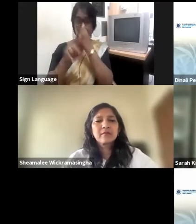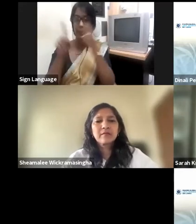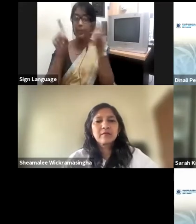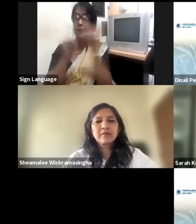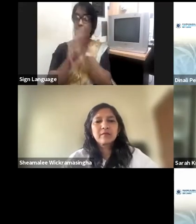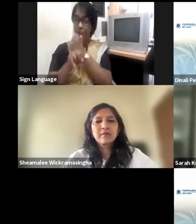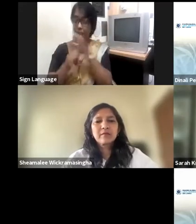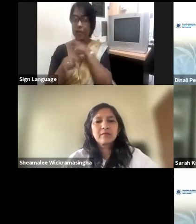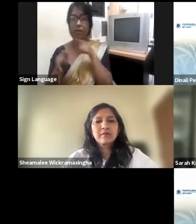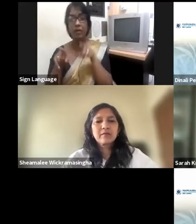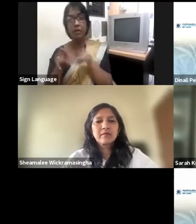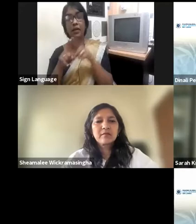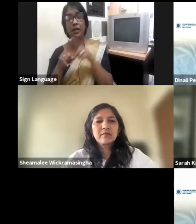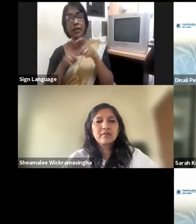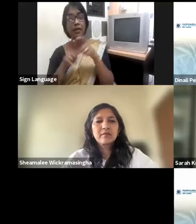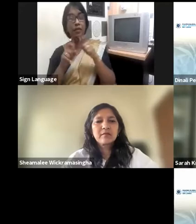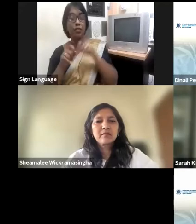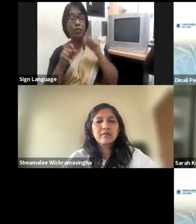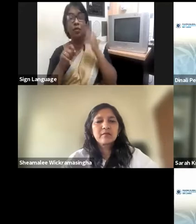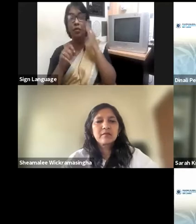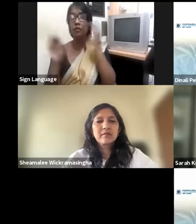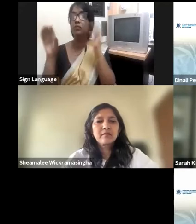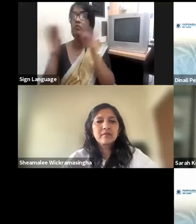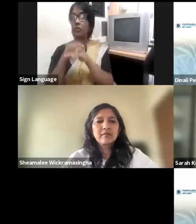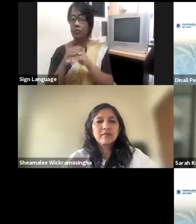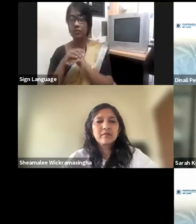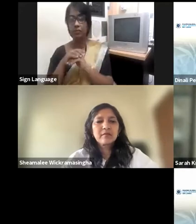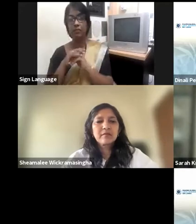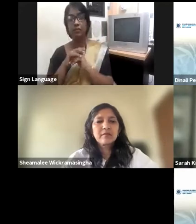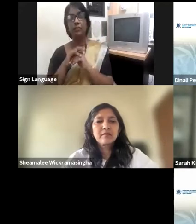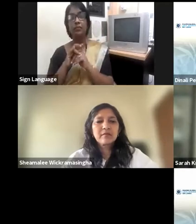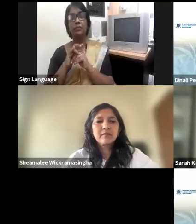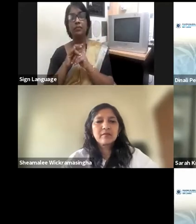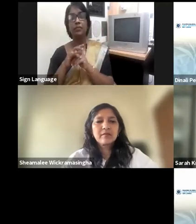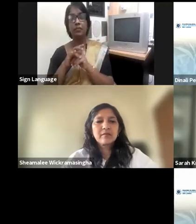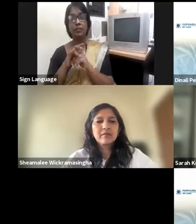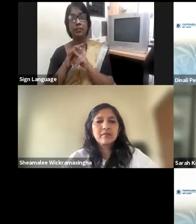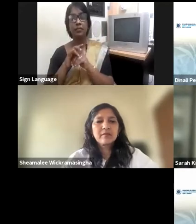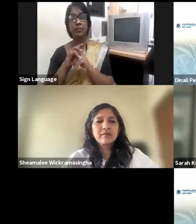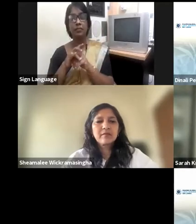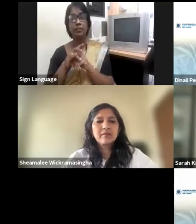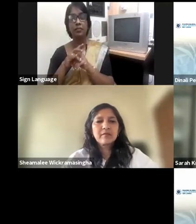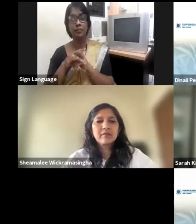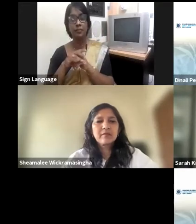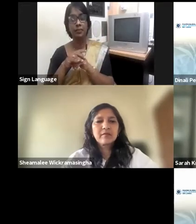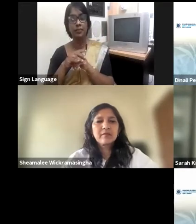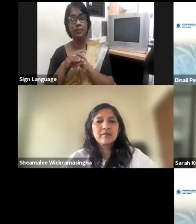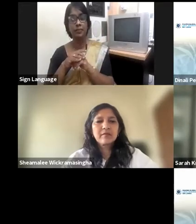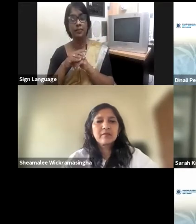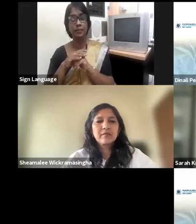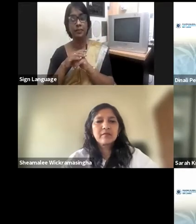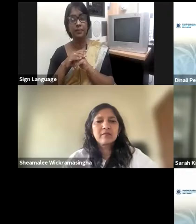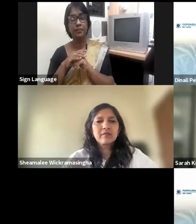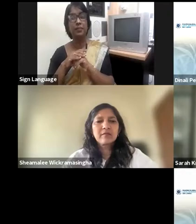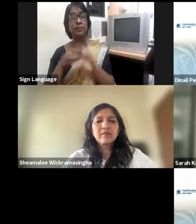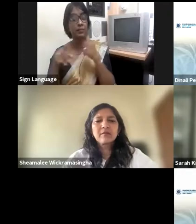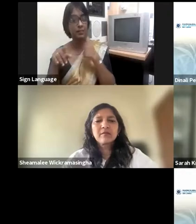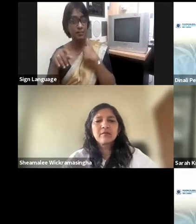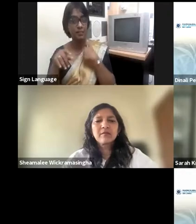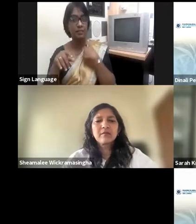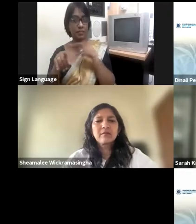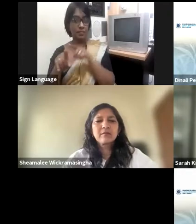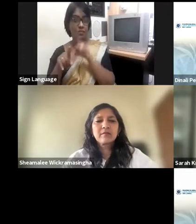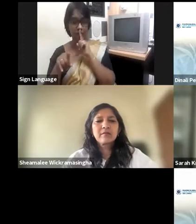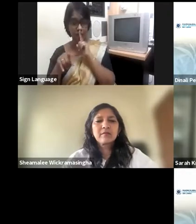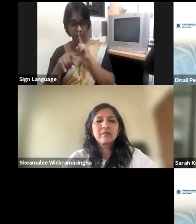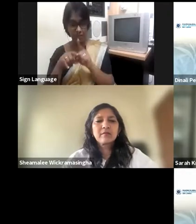I think we've heard snippets of people's views and our panelists' thoughts, you know, on this. But